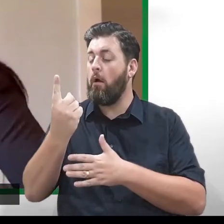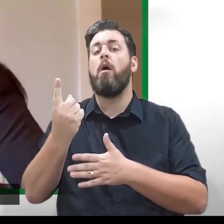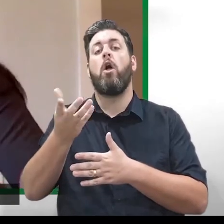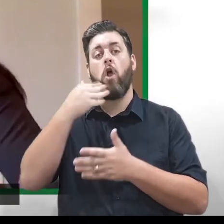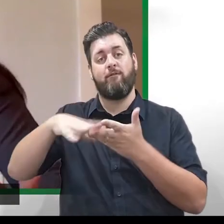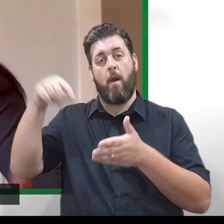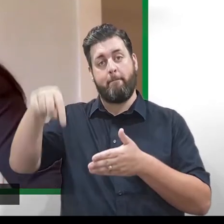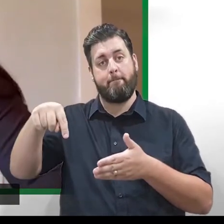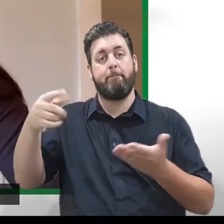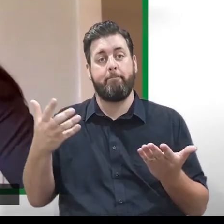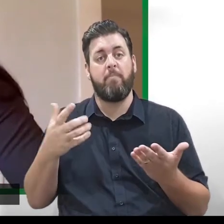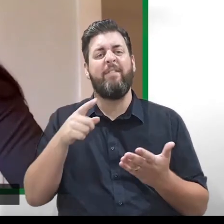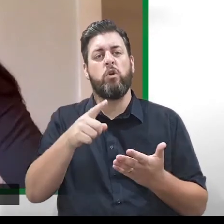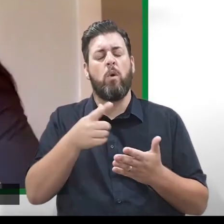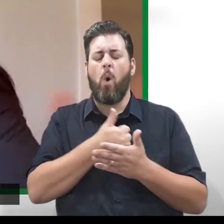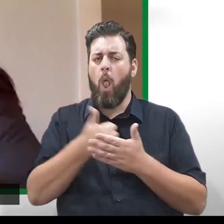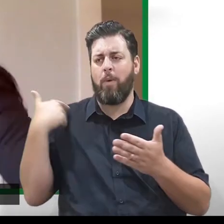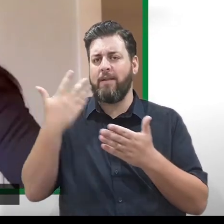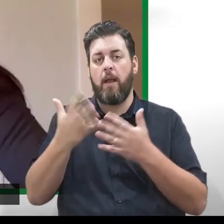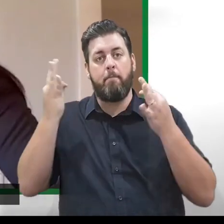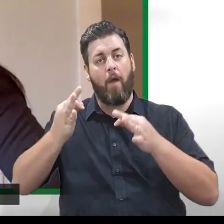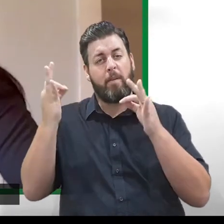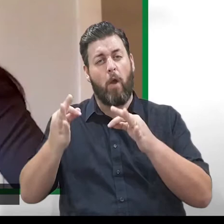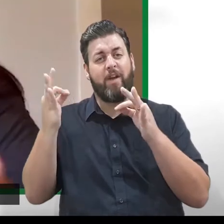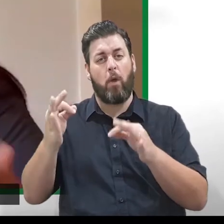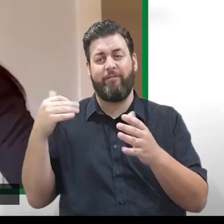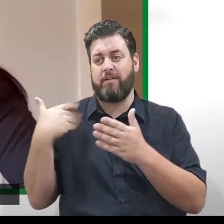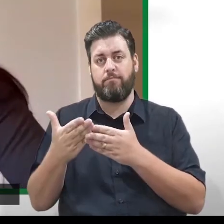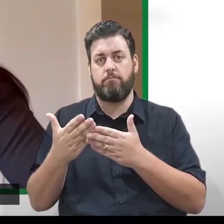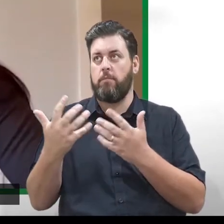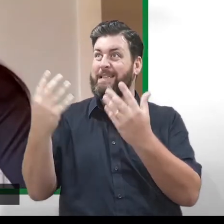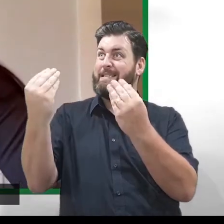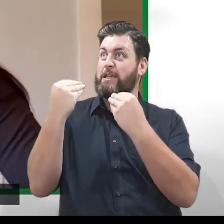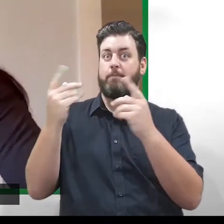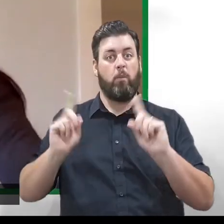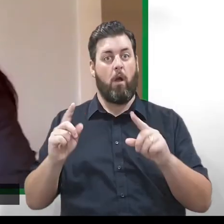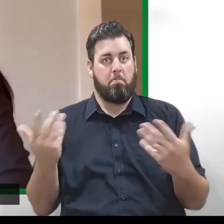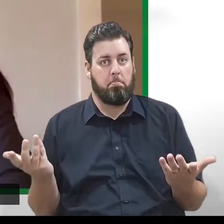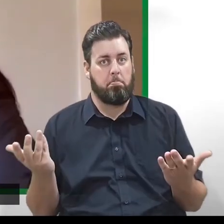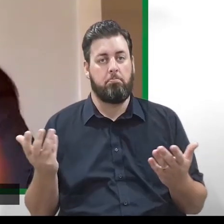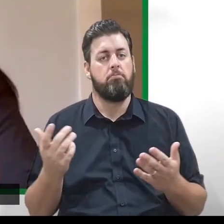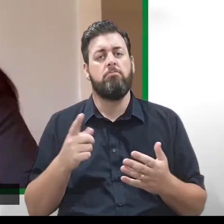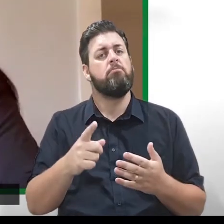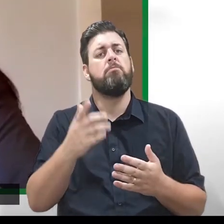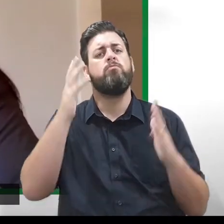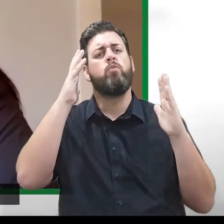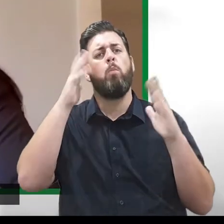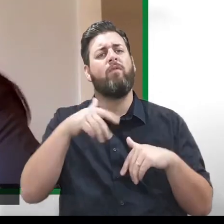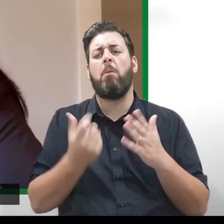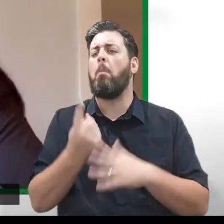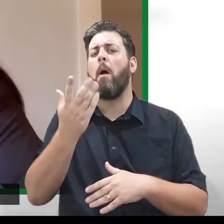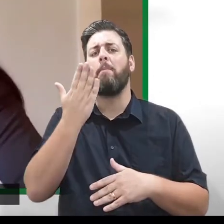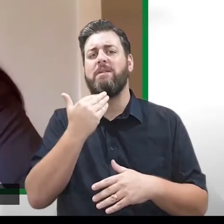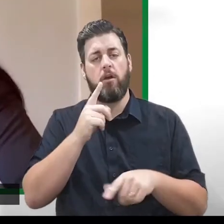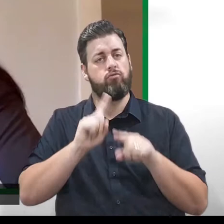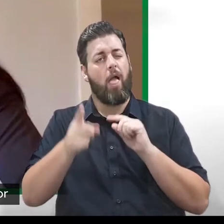making a mistake. If you're always perfect at everything, then no one would have anything to teach to you. So don't worry if you make a mistake, get